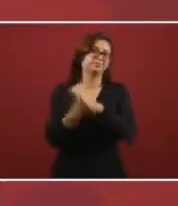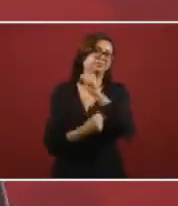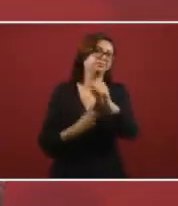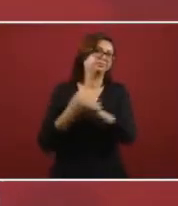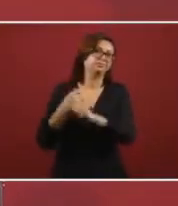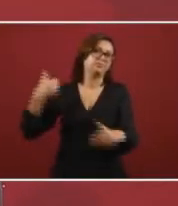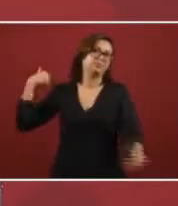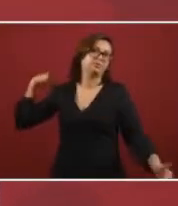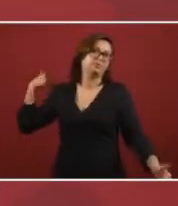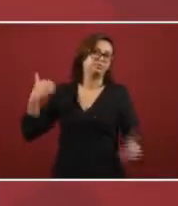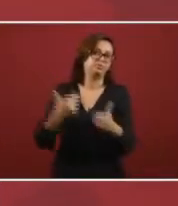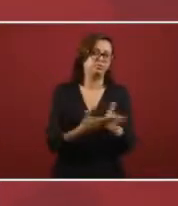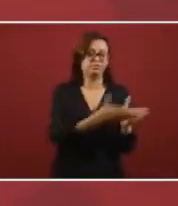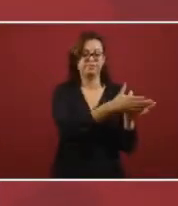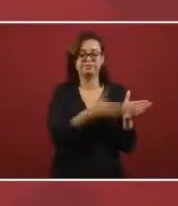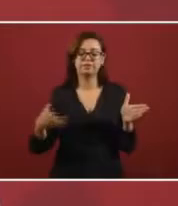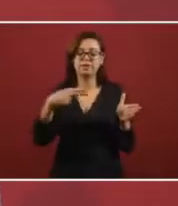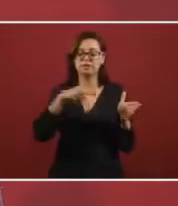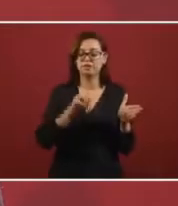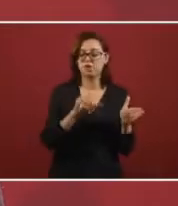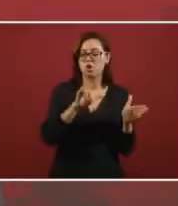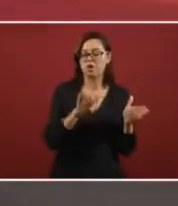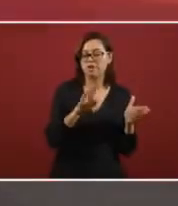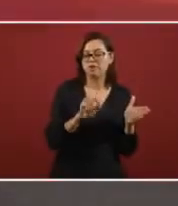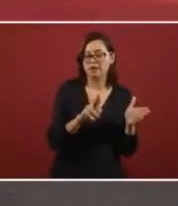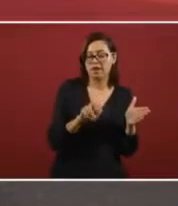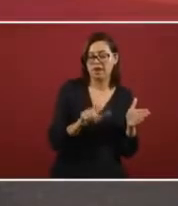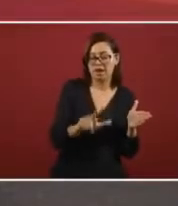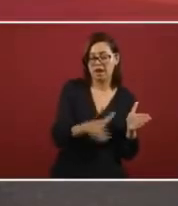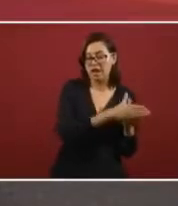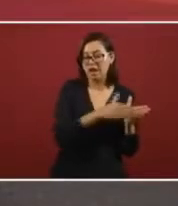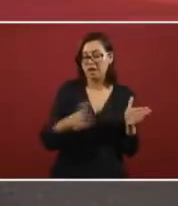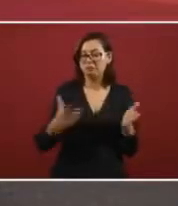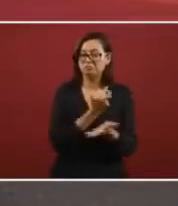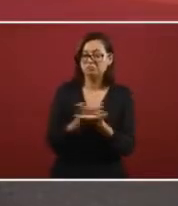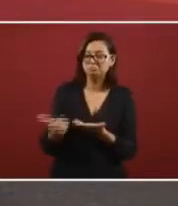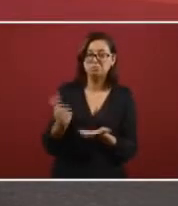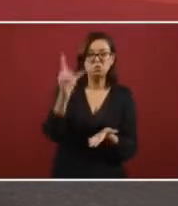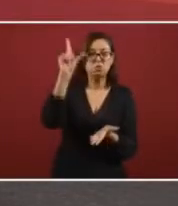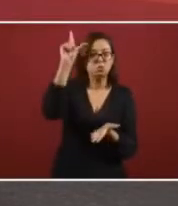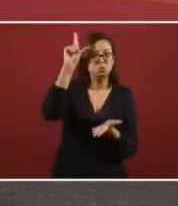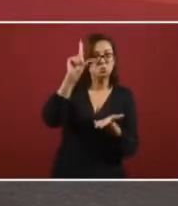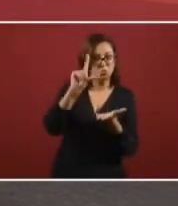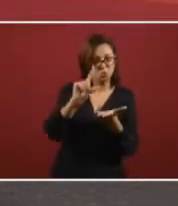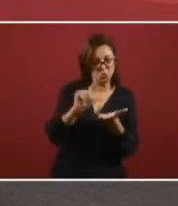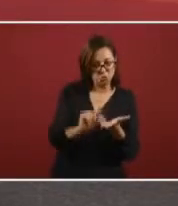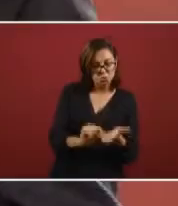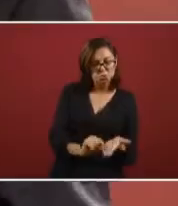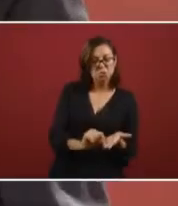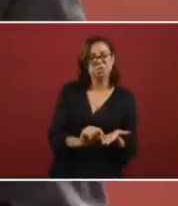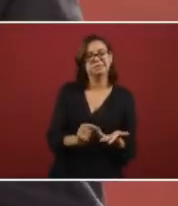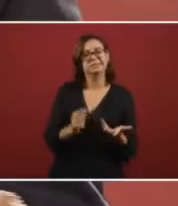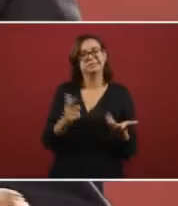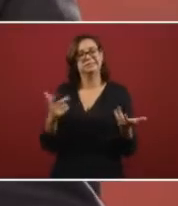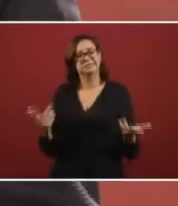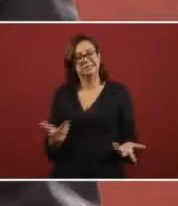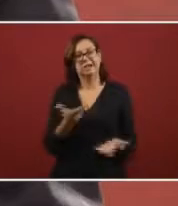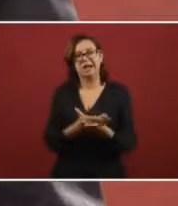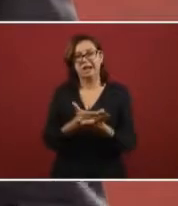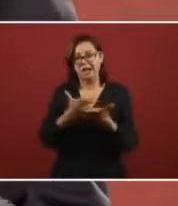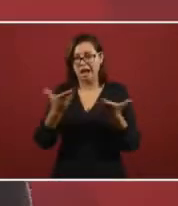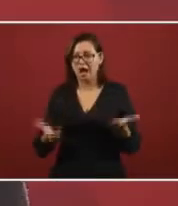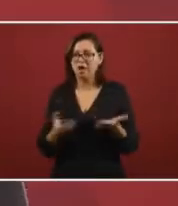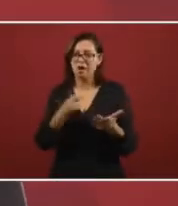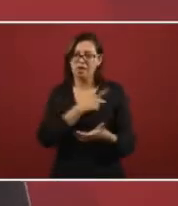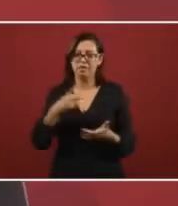in the whole neoliberal period never again will there be a